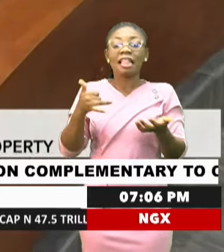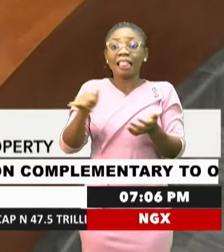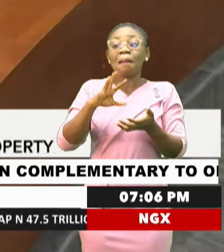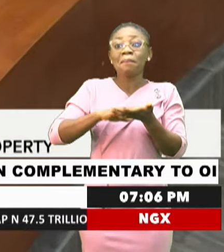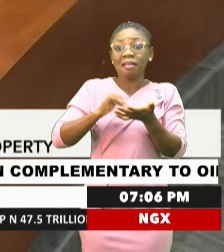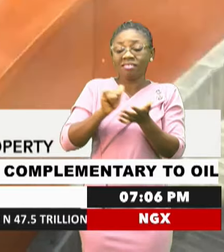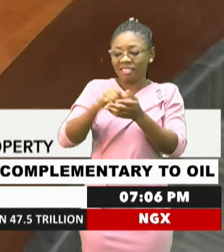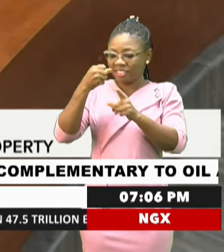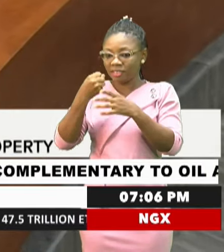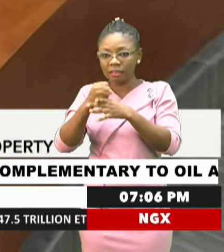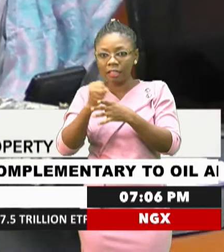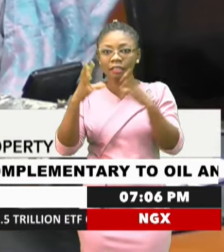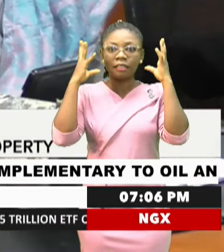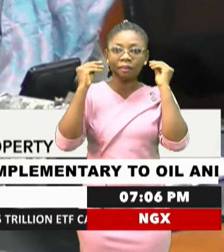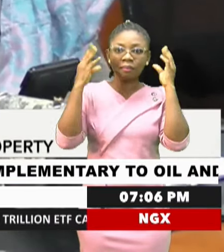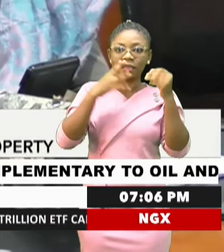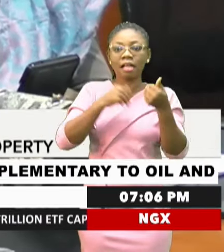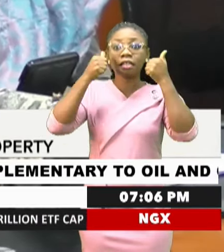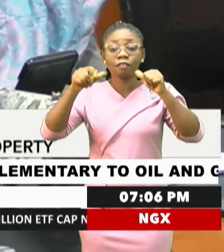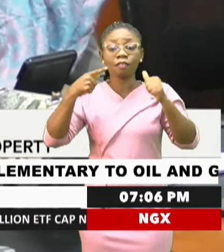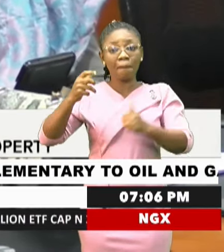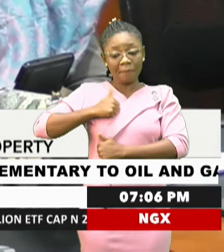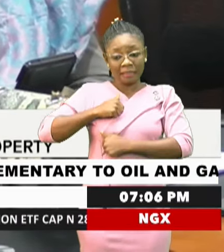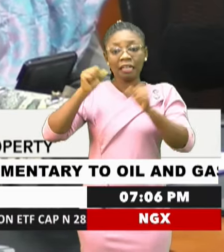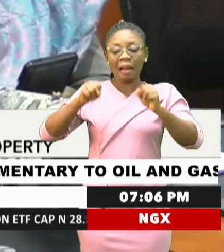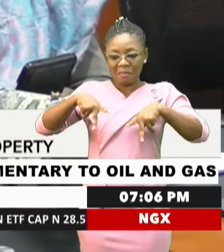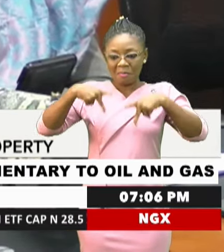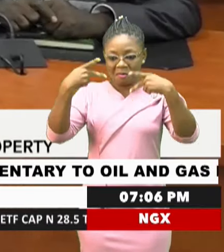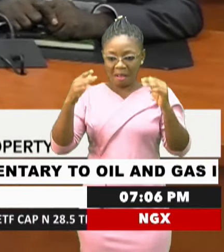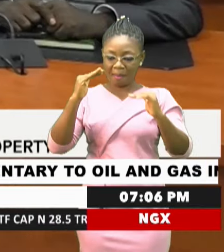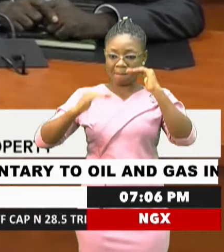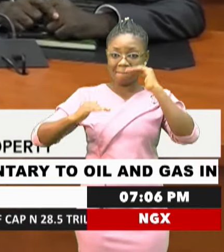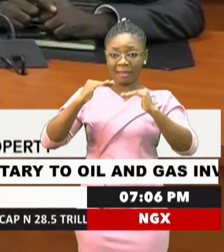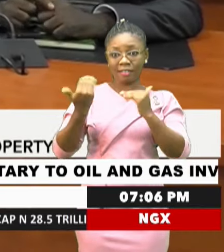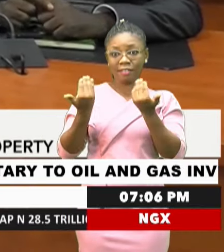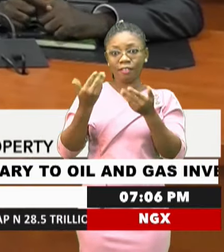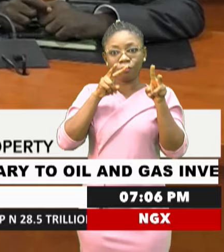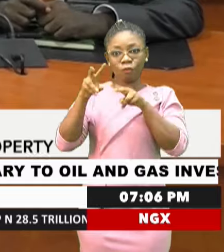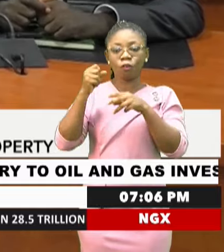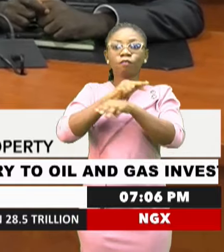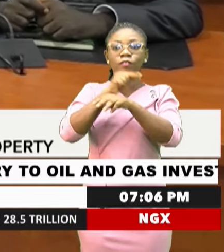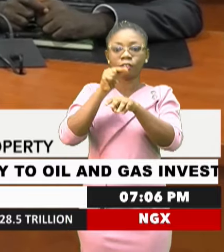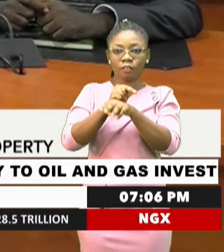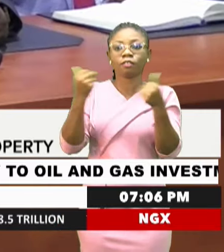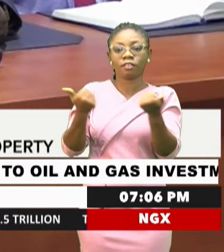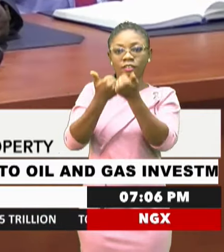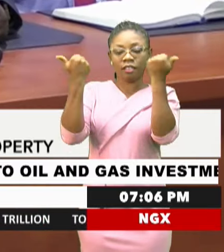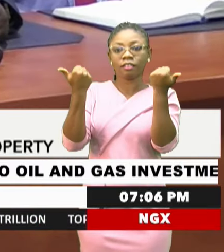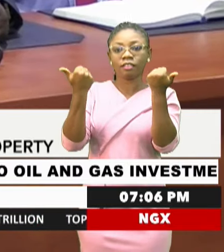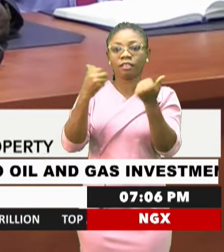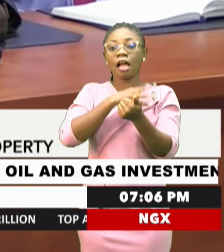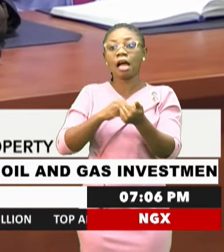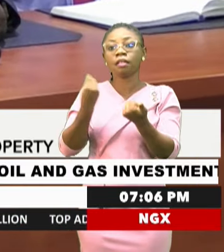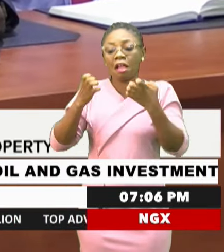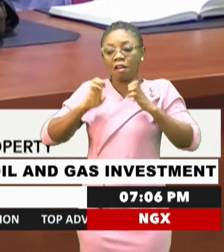sharing experiences and achievements, the military can provide a balanced view of the nation's security challenges. An effort to address them